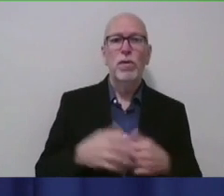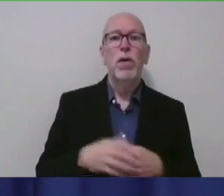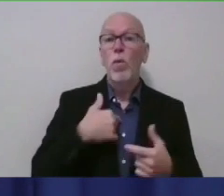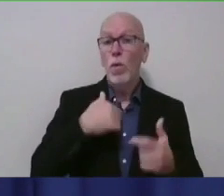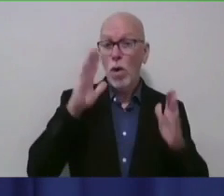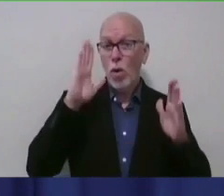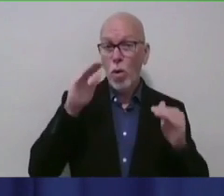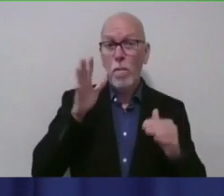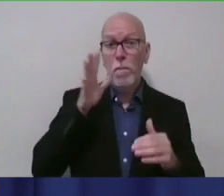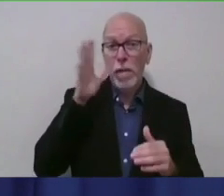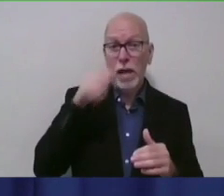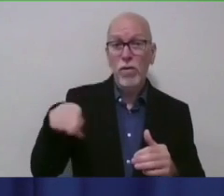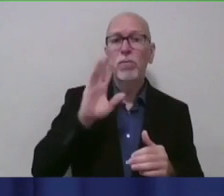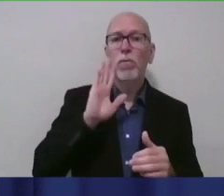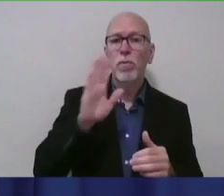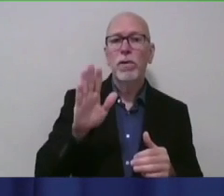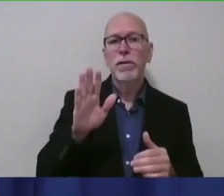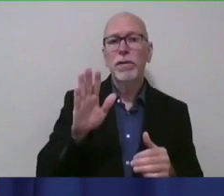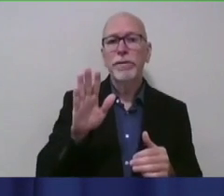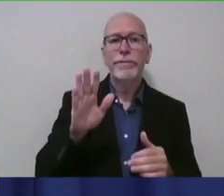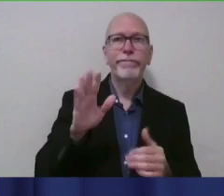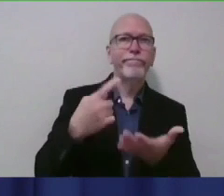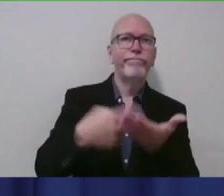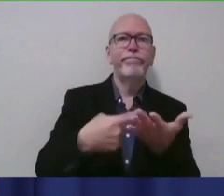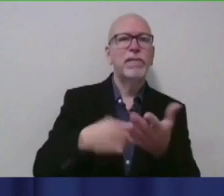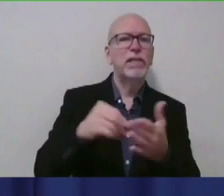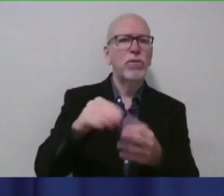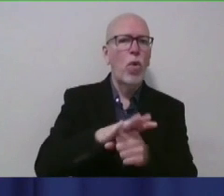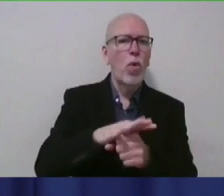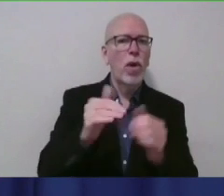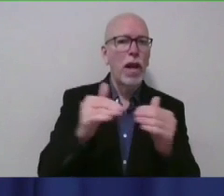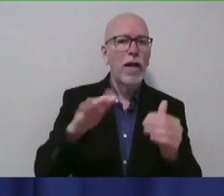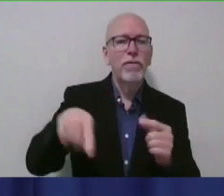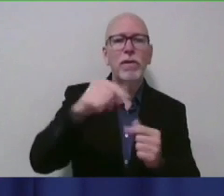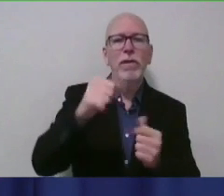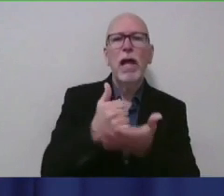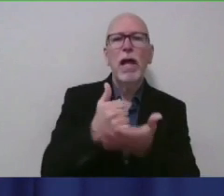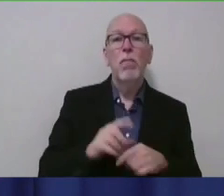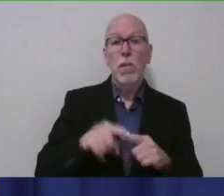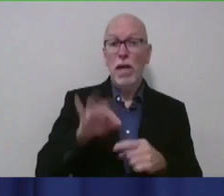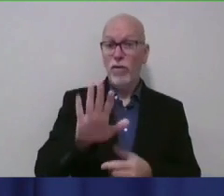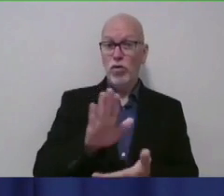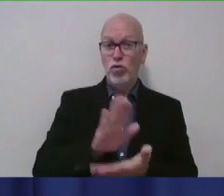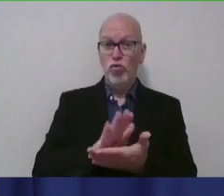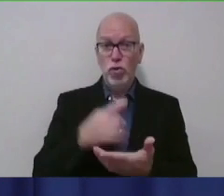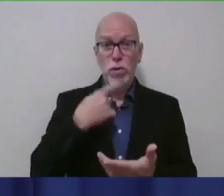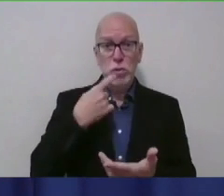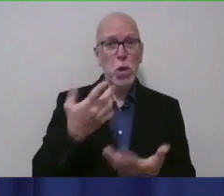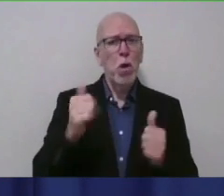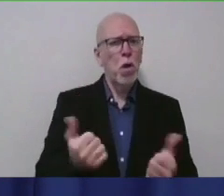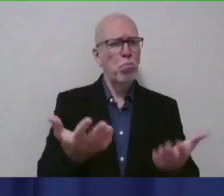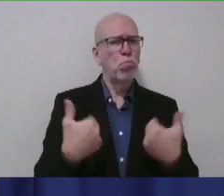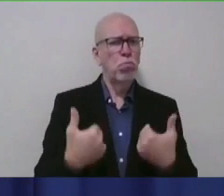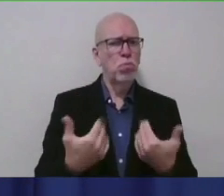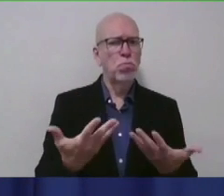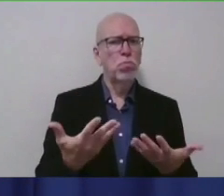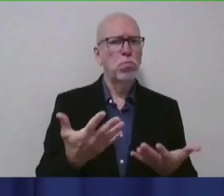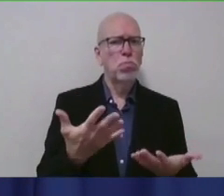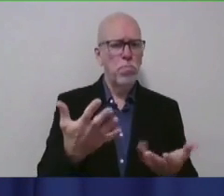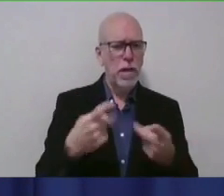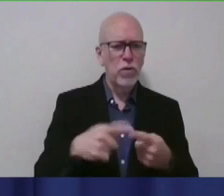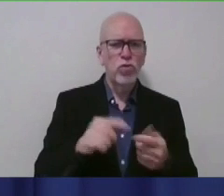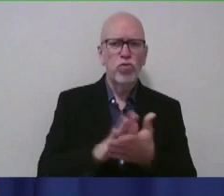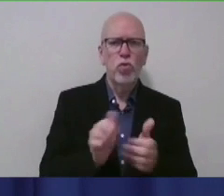parents will weigh in in the local community level to help the community make decisions. You can come back unmasked.